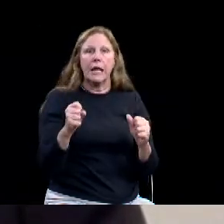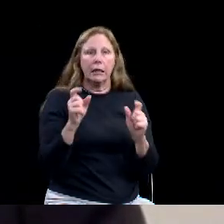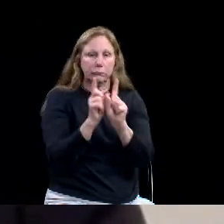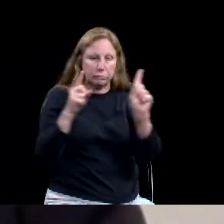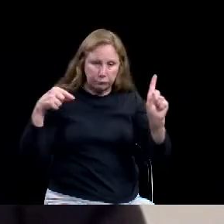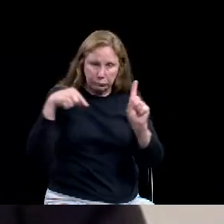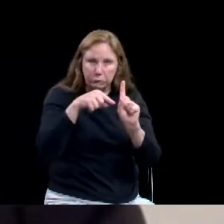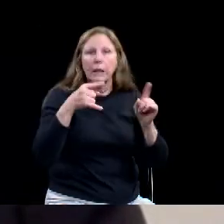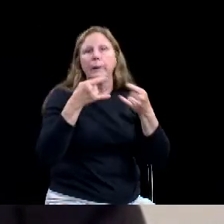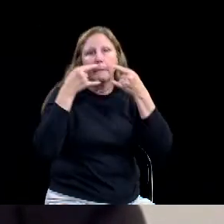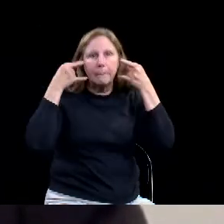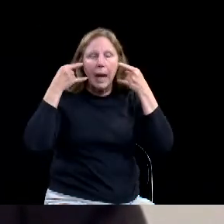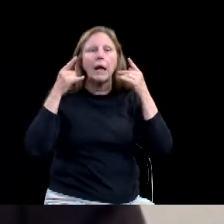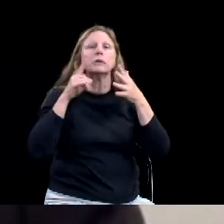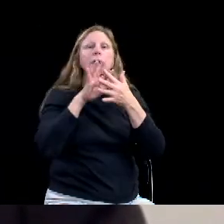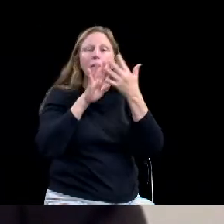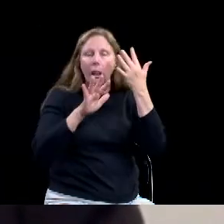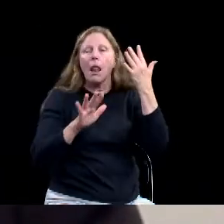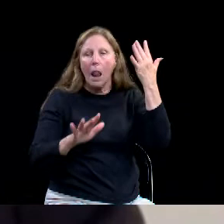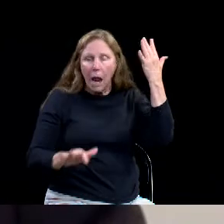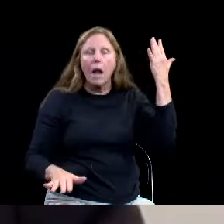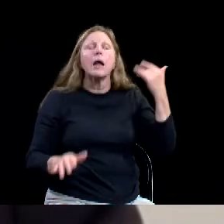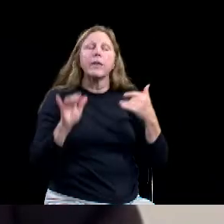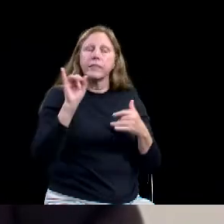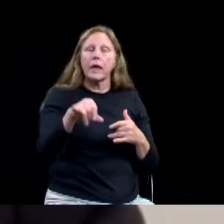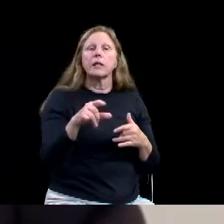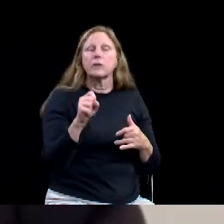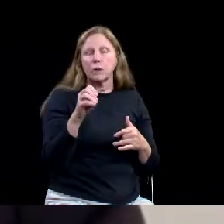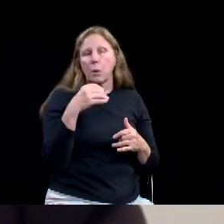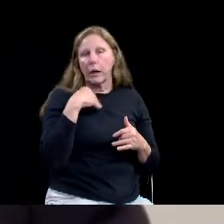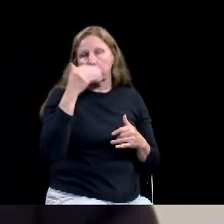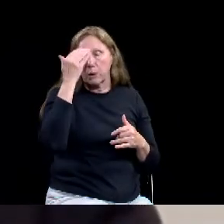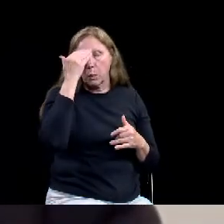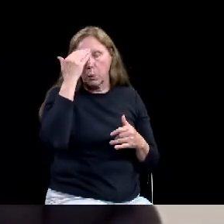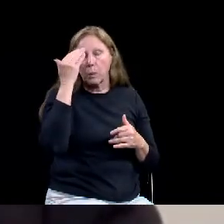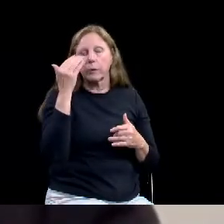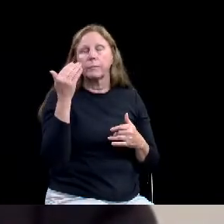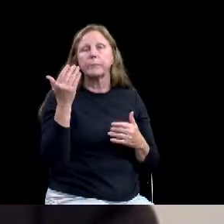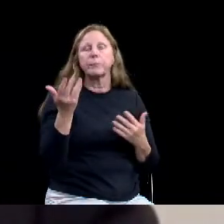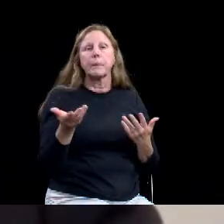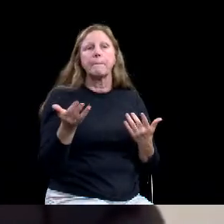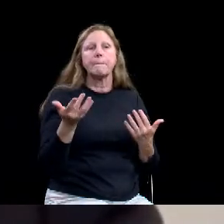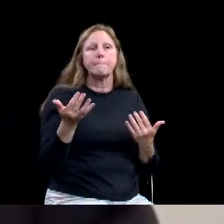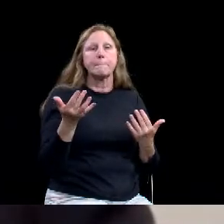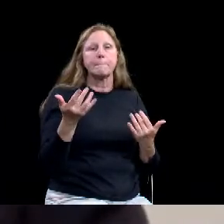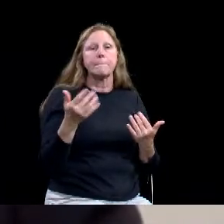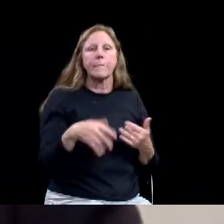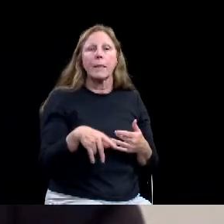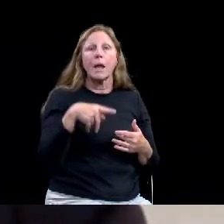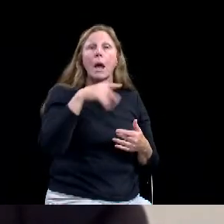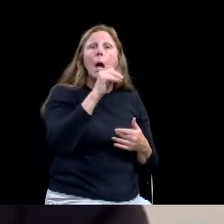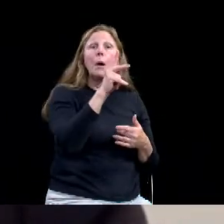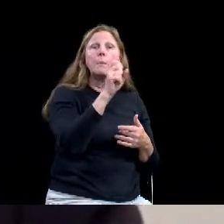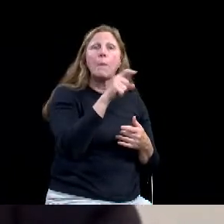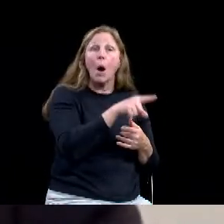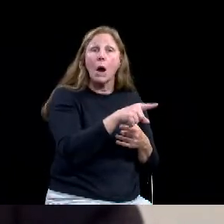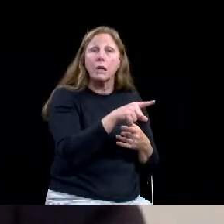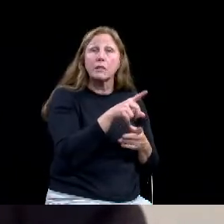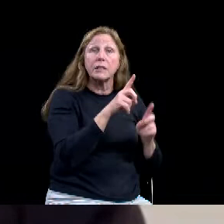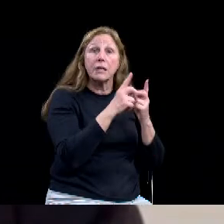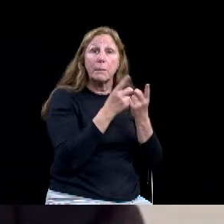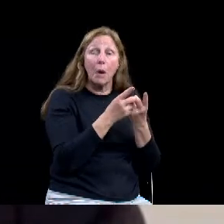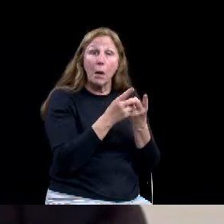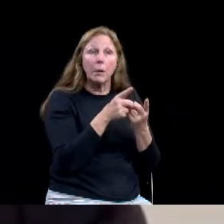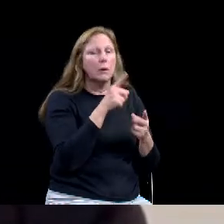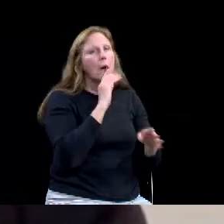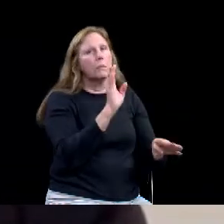rec have been very busy trying to make sure that we get back, uh, give the city goes back to some tough type of events that, that our